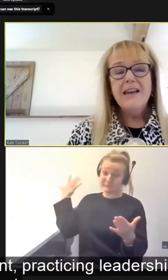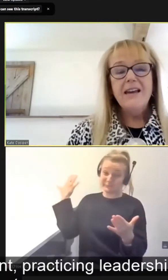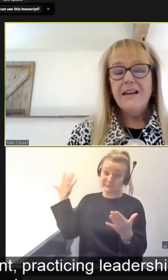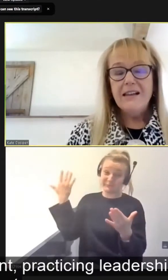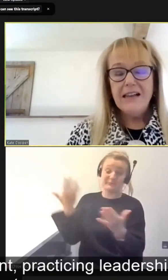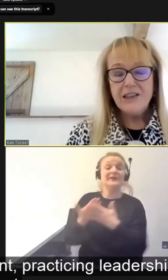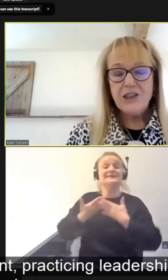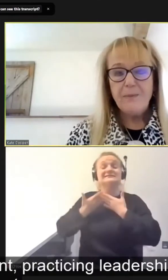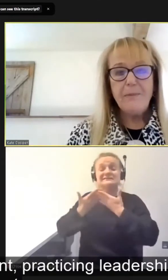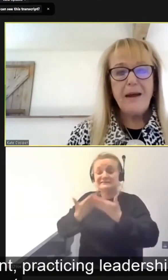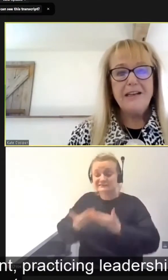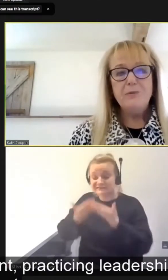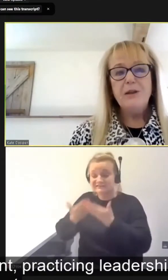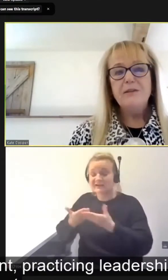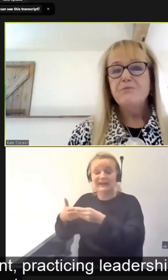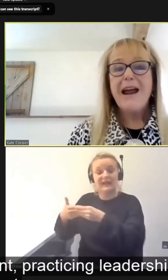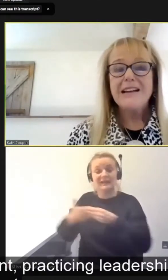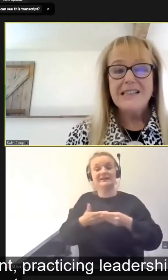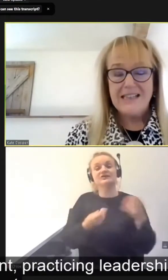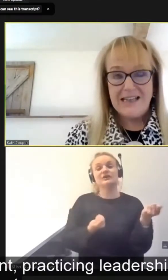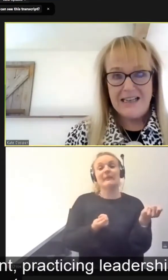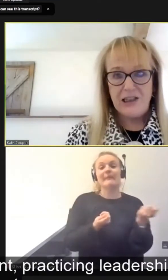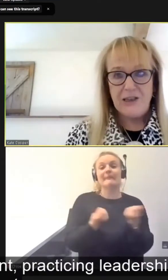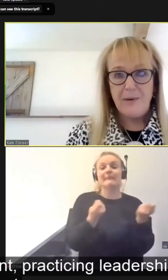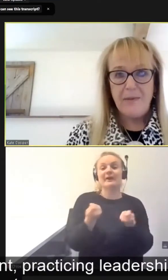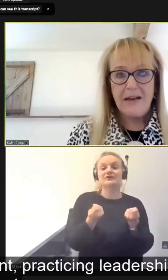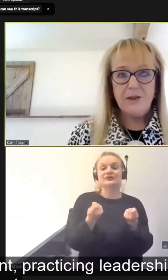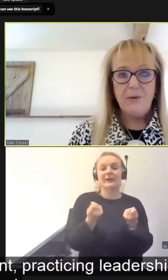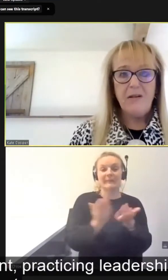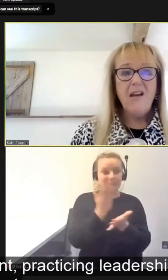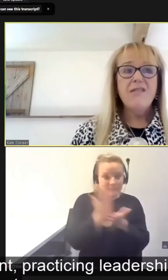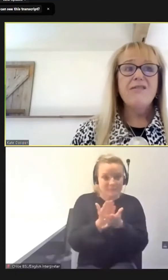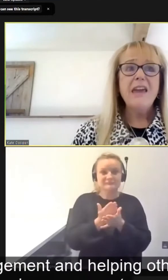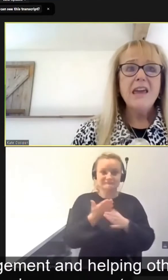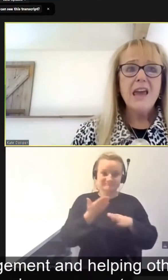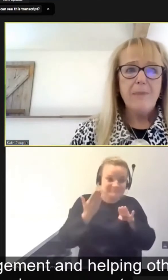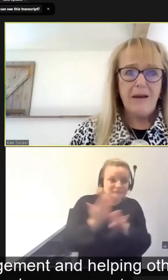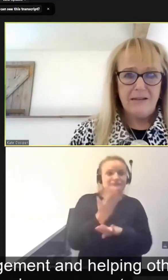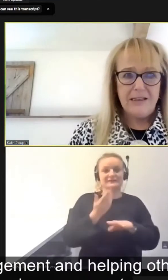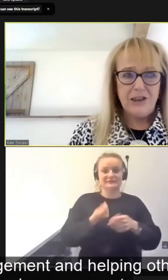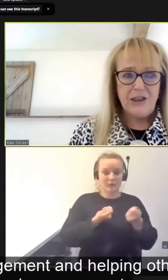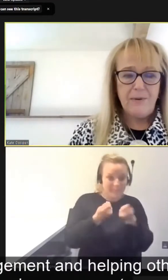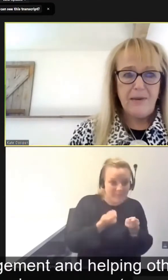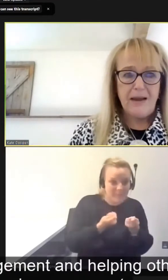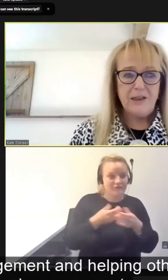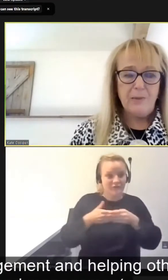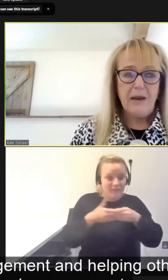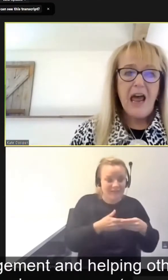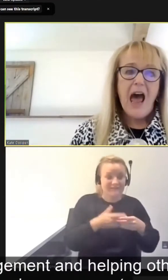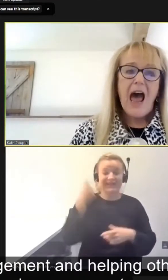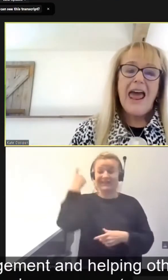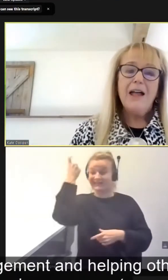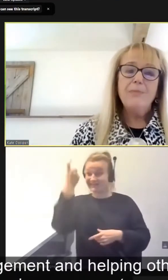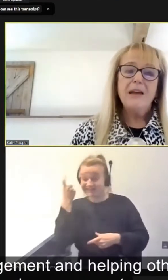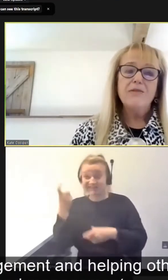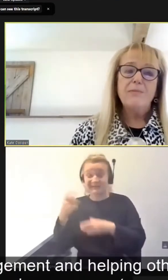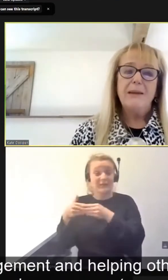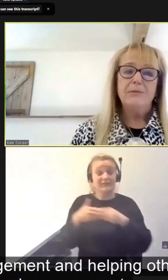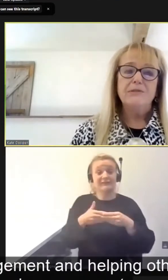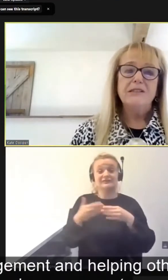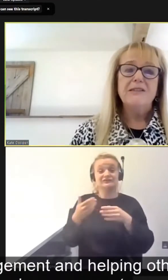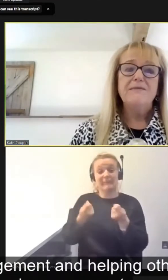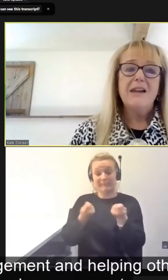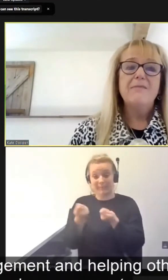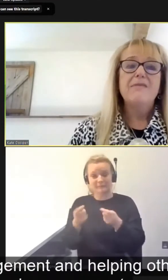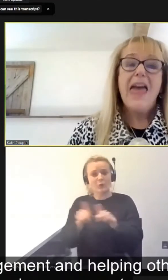leadership and management, practicing leadership and management, thinking about leadership and management, and helping other